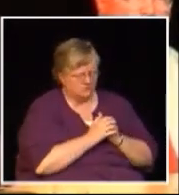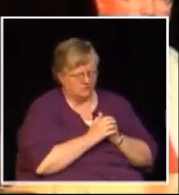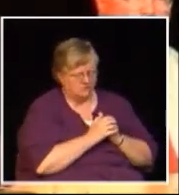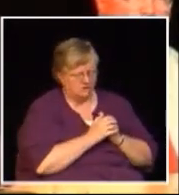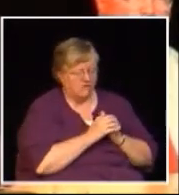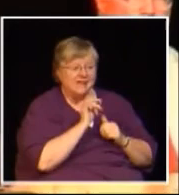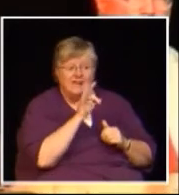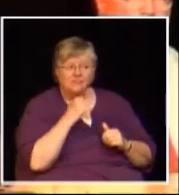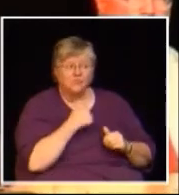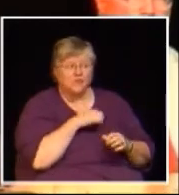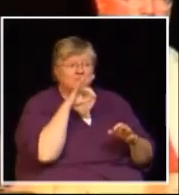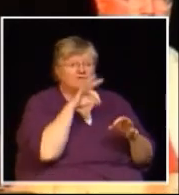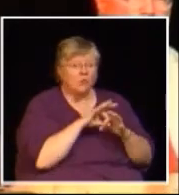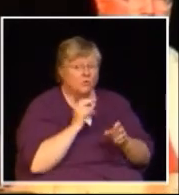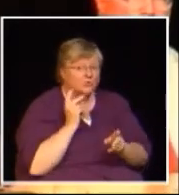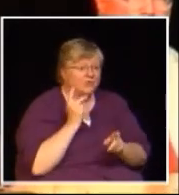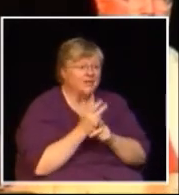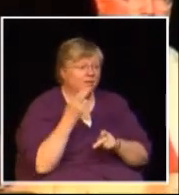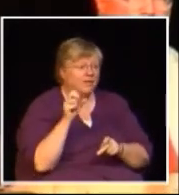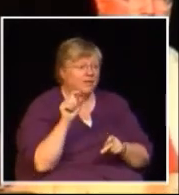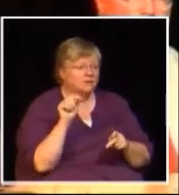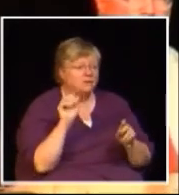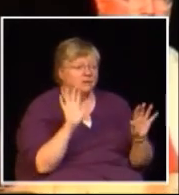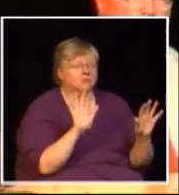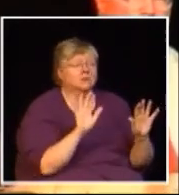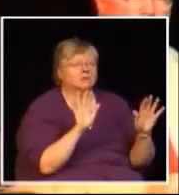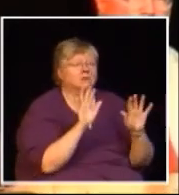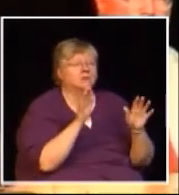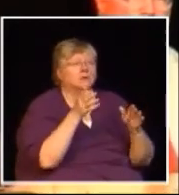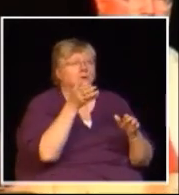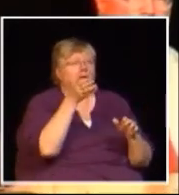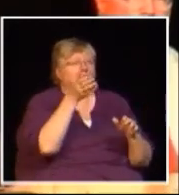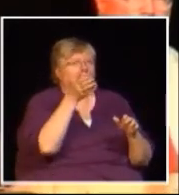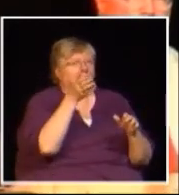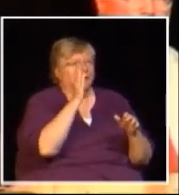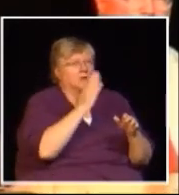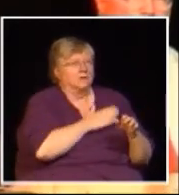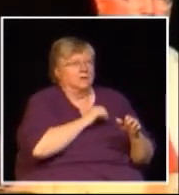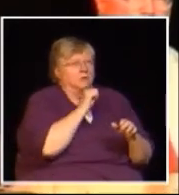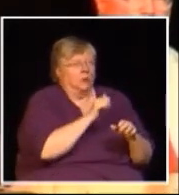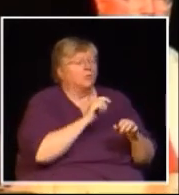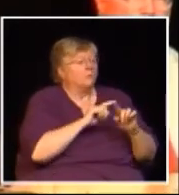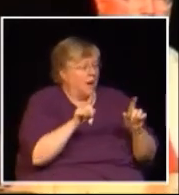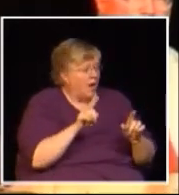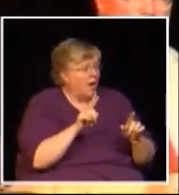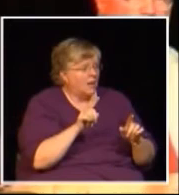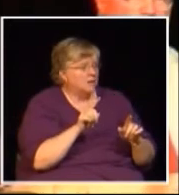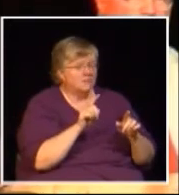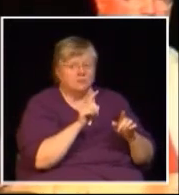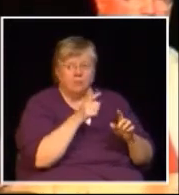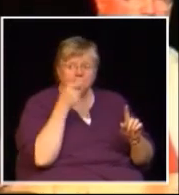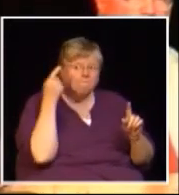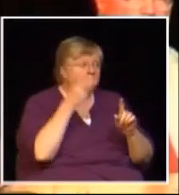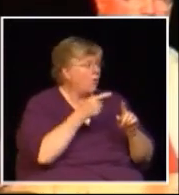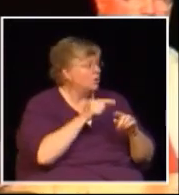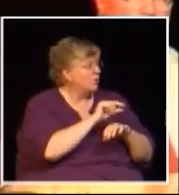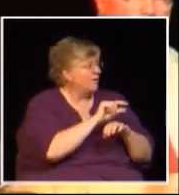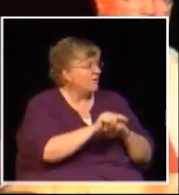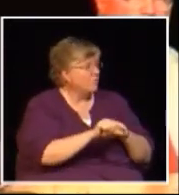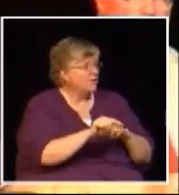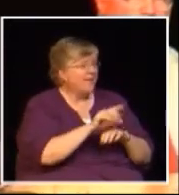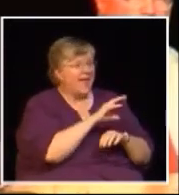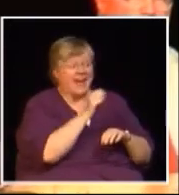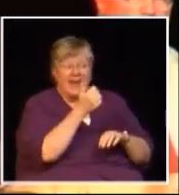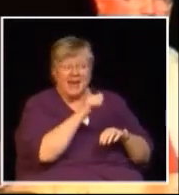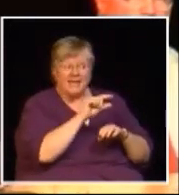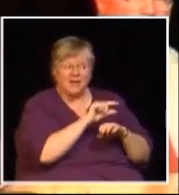if we vote to keep the HST heaven forbid then I think the message to government not only this government any